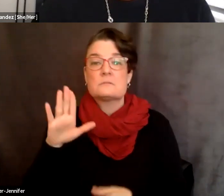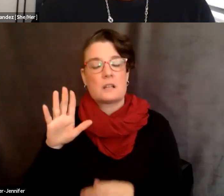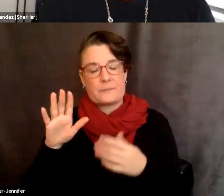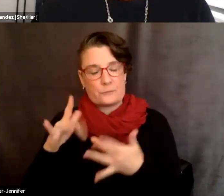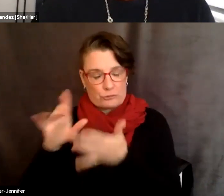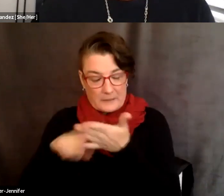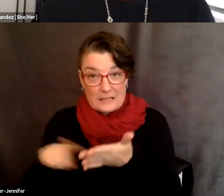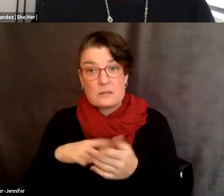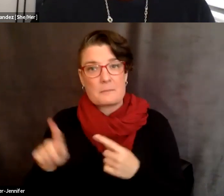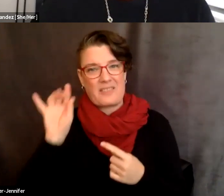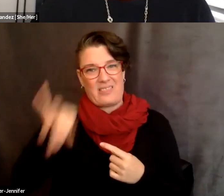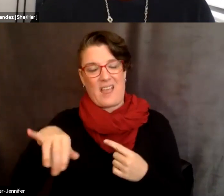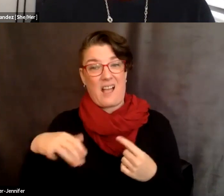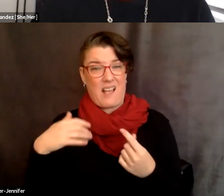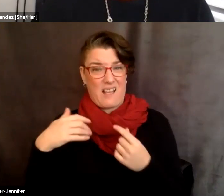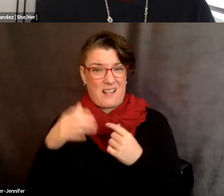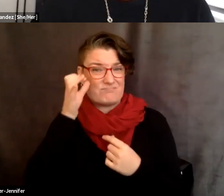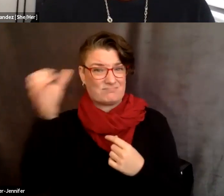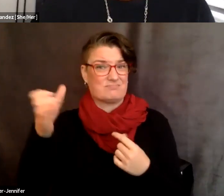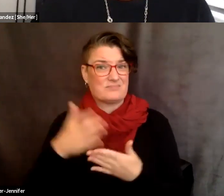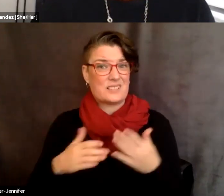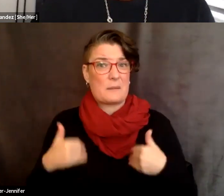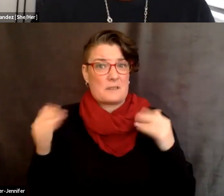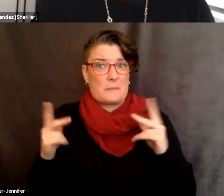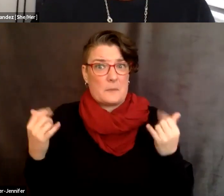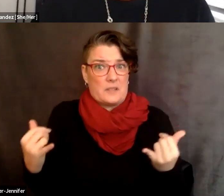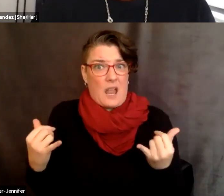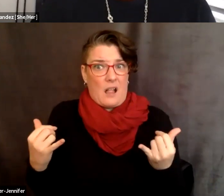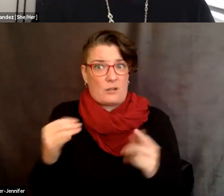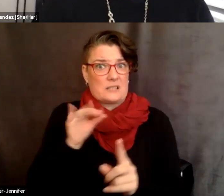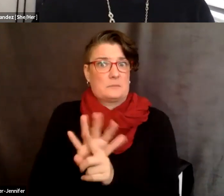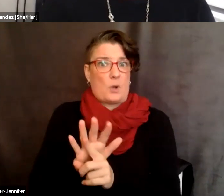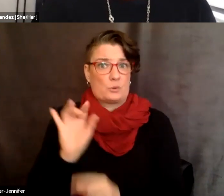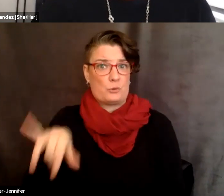uh, I think some young people are, uh, lucky to be exposed to.